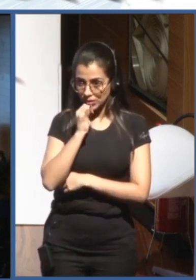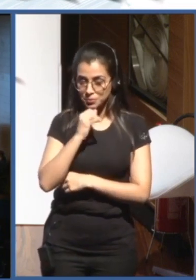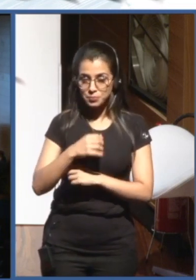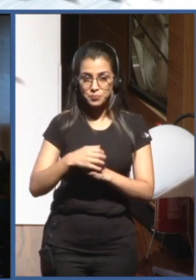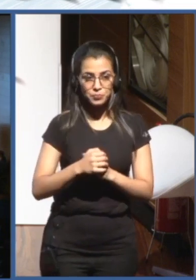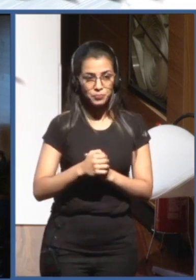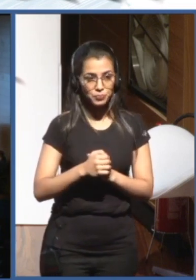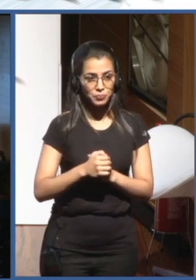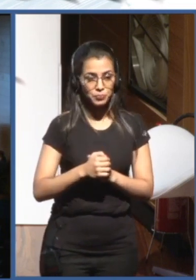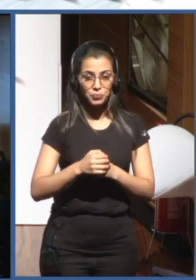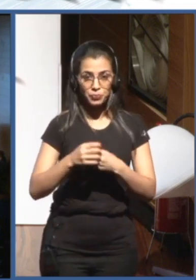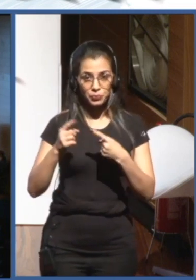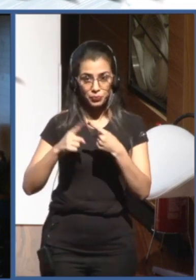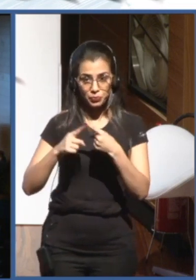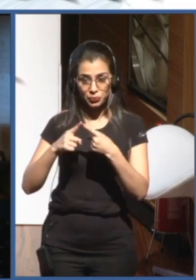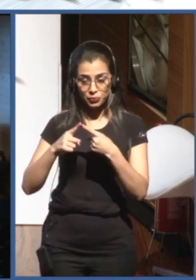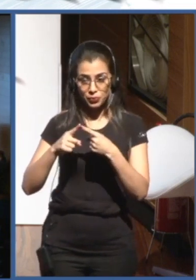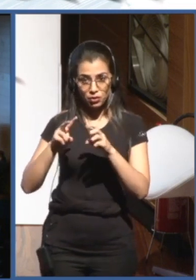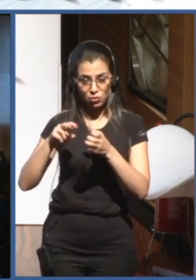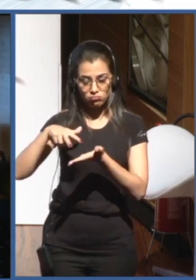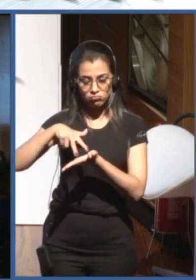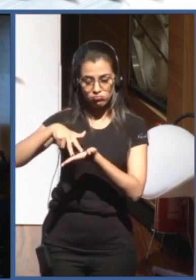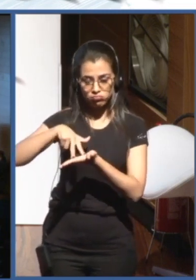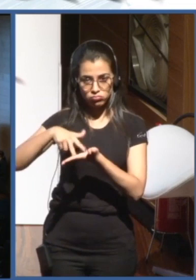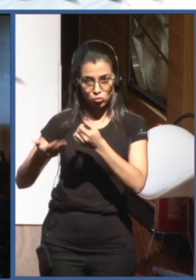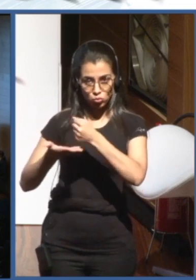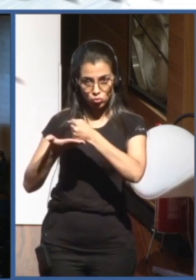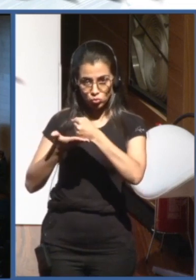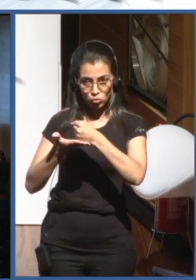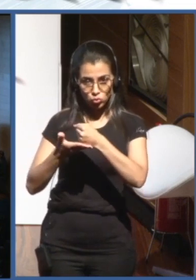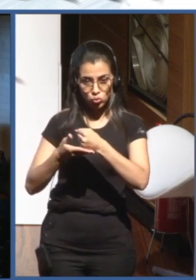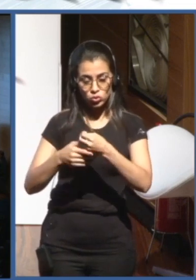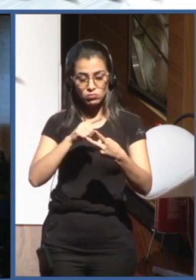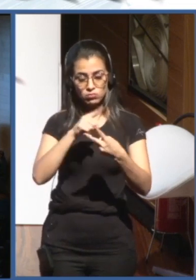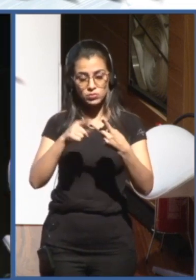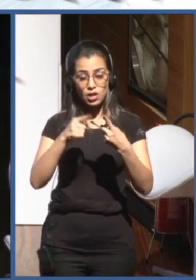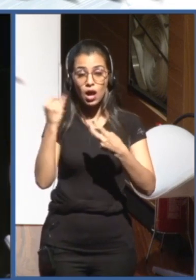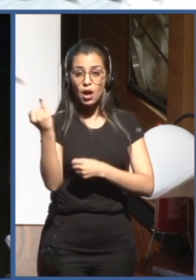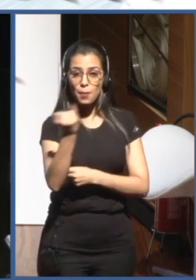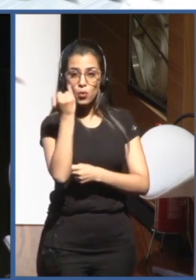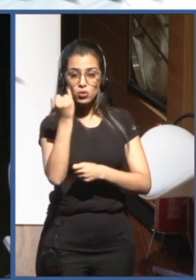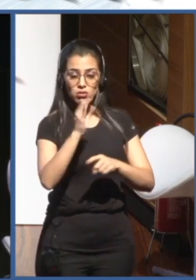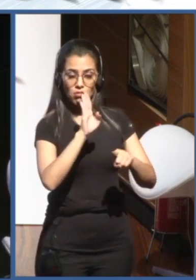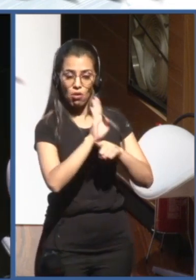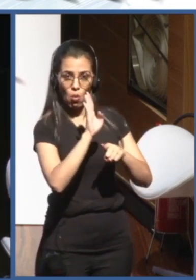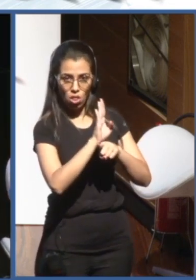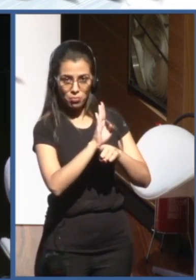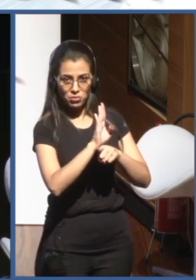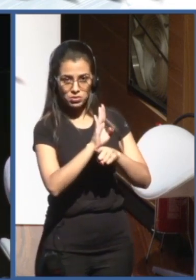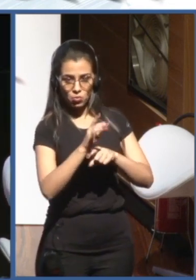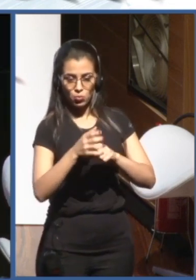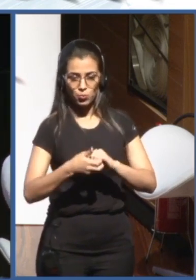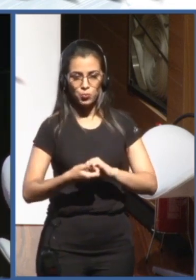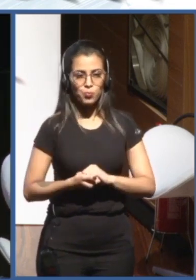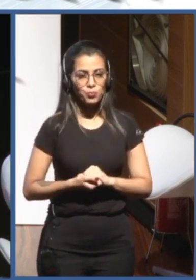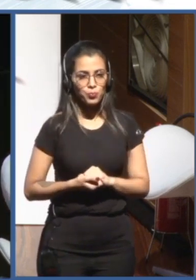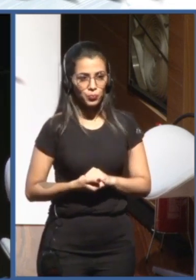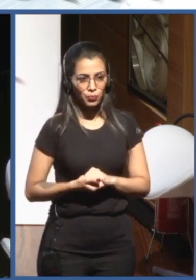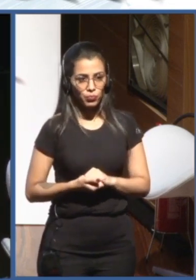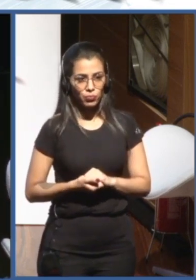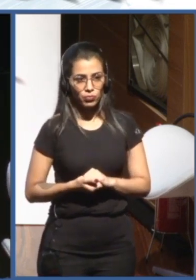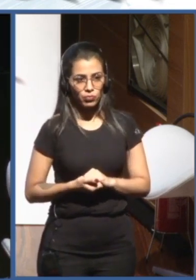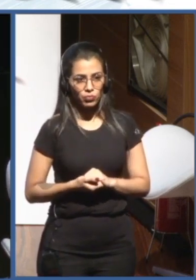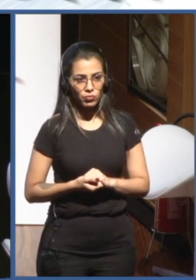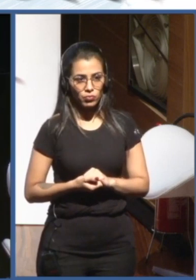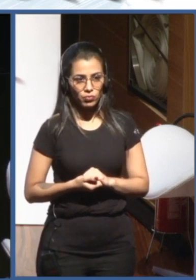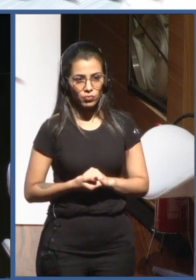importance of collaboration here. So I'd already mentioned some of these groups, you know. The Broadband Commission's group on AI